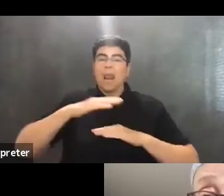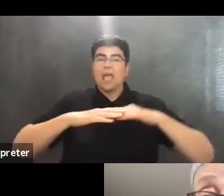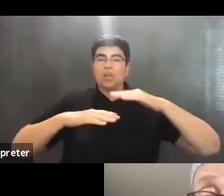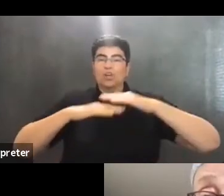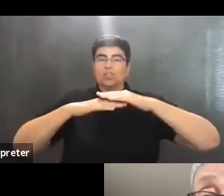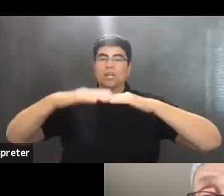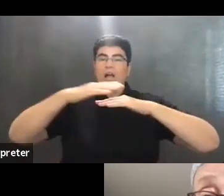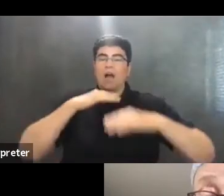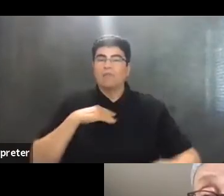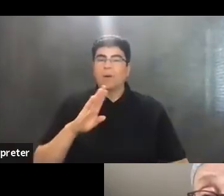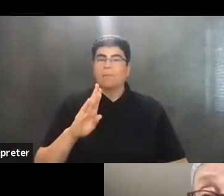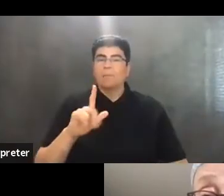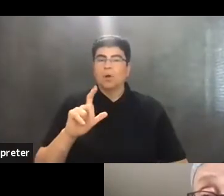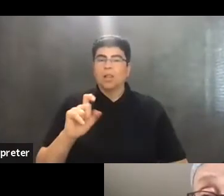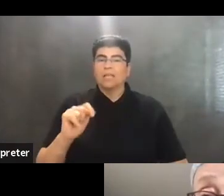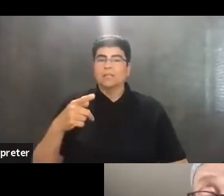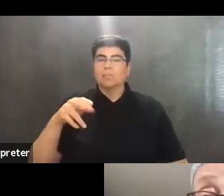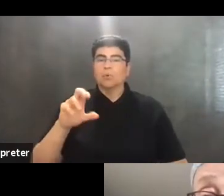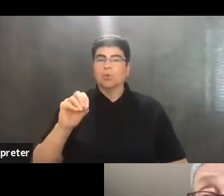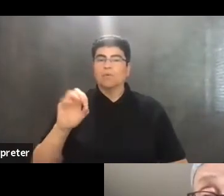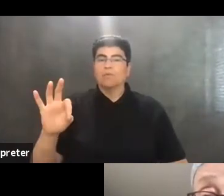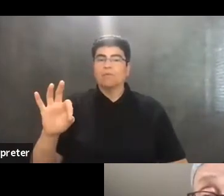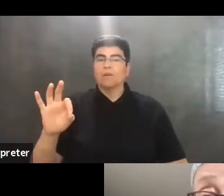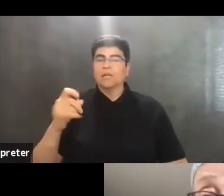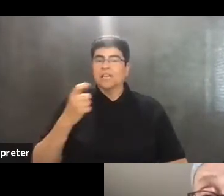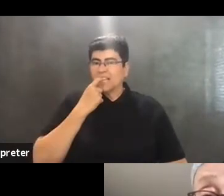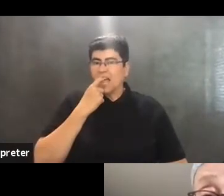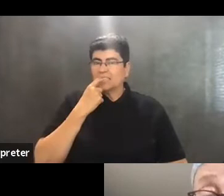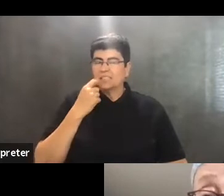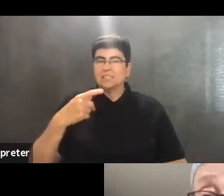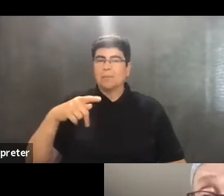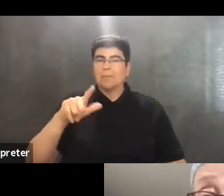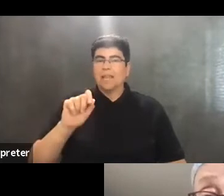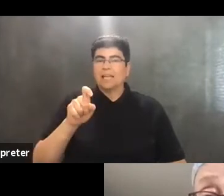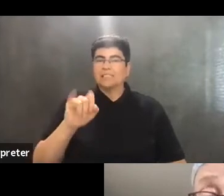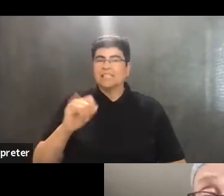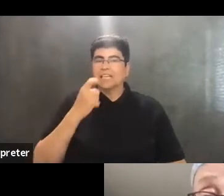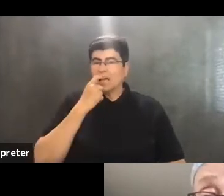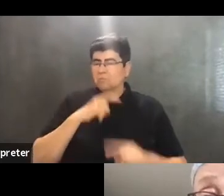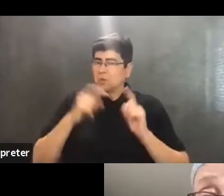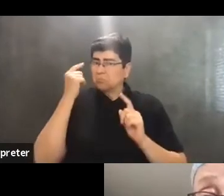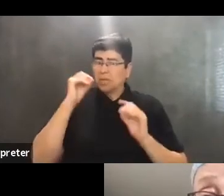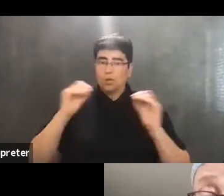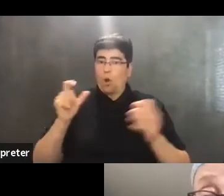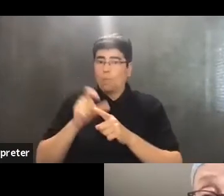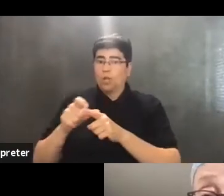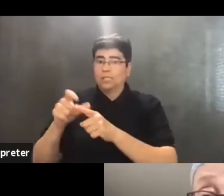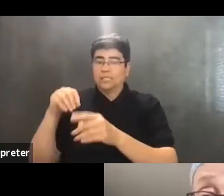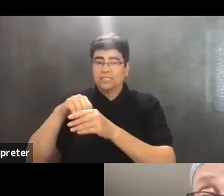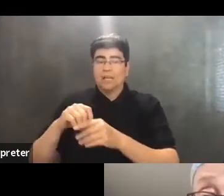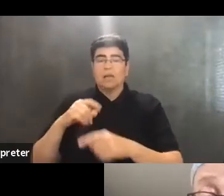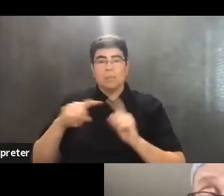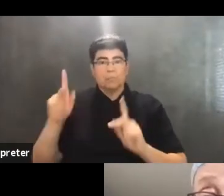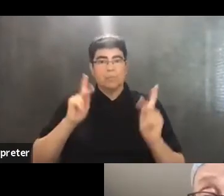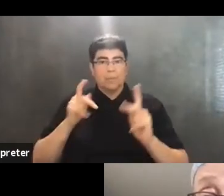bulletproof plexiglass, although there are no bullets inside, that separate people who are being held against